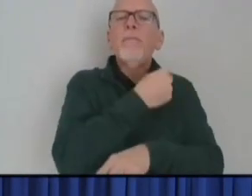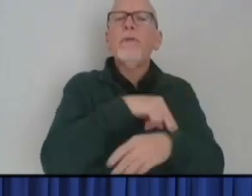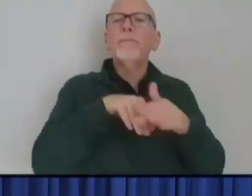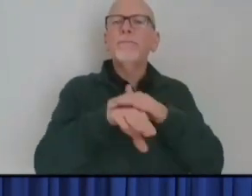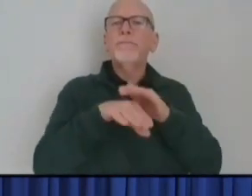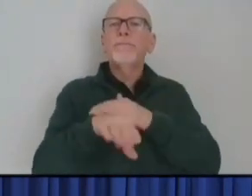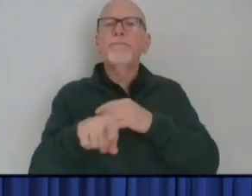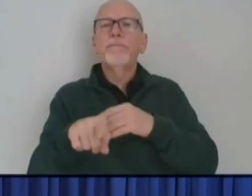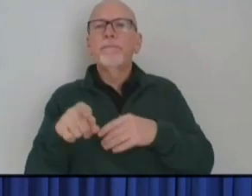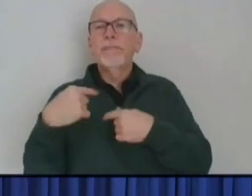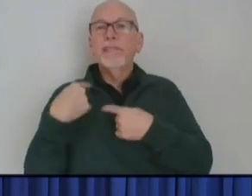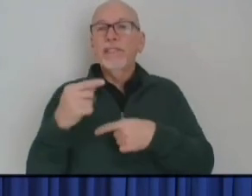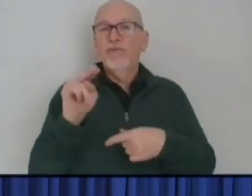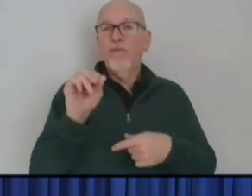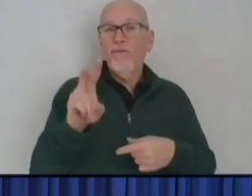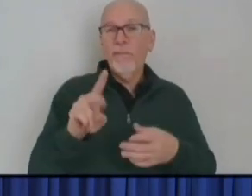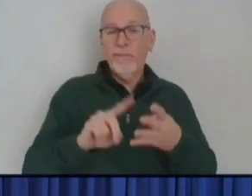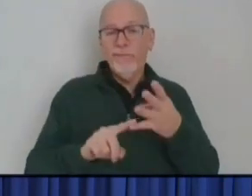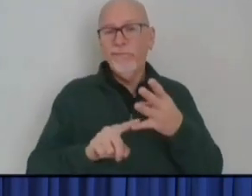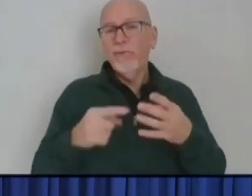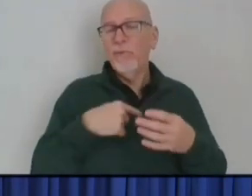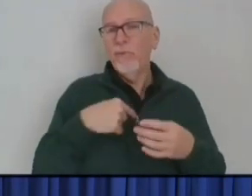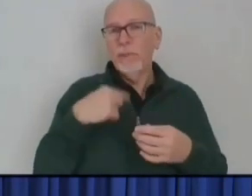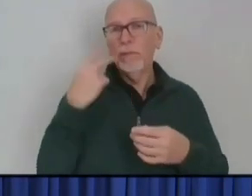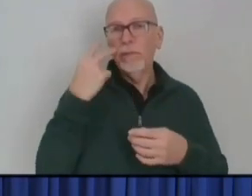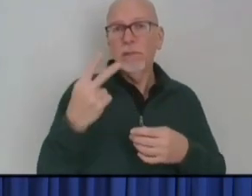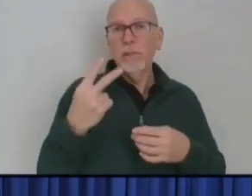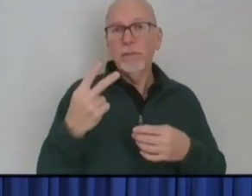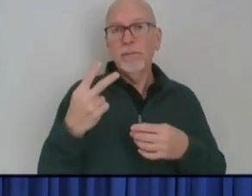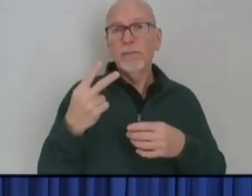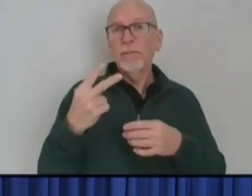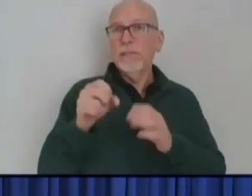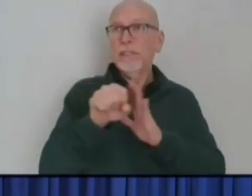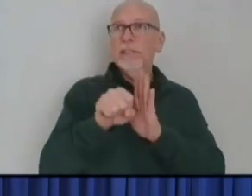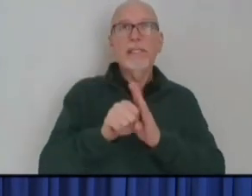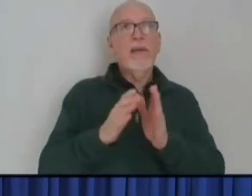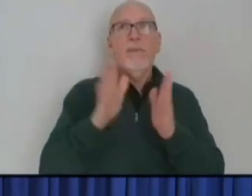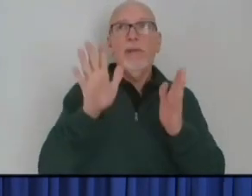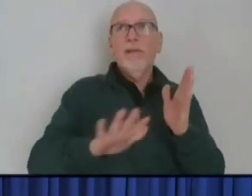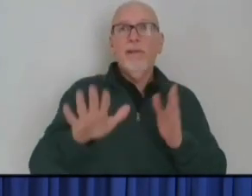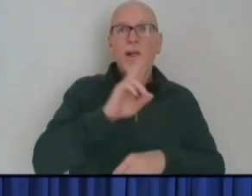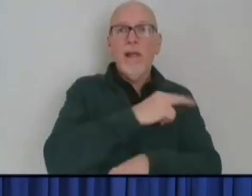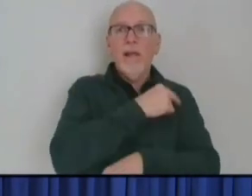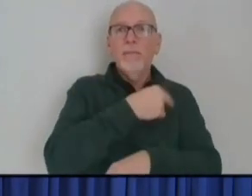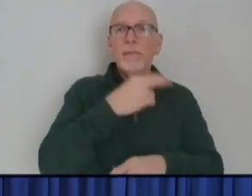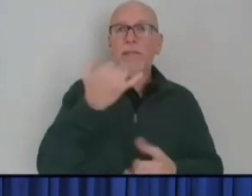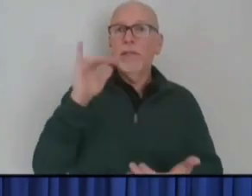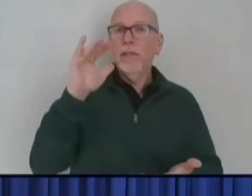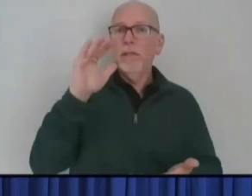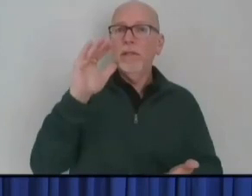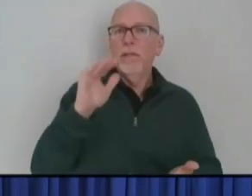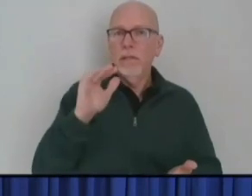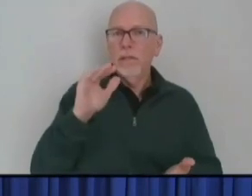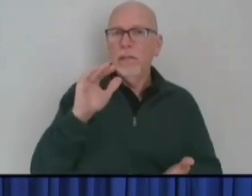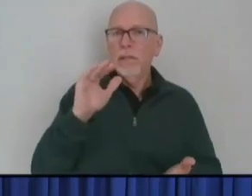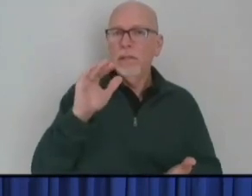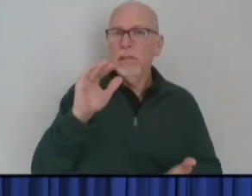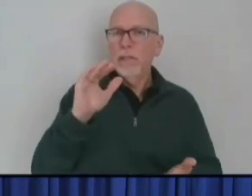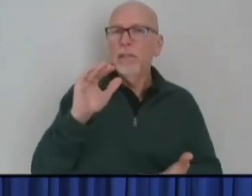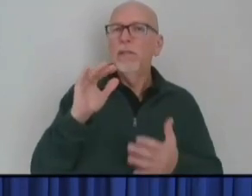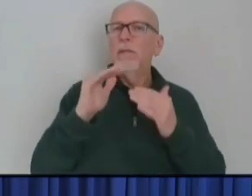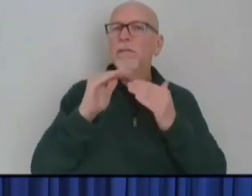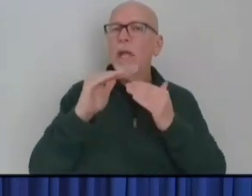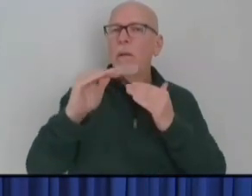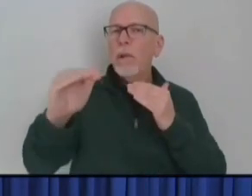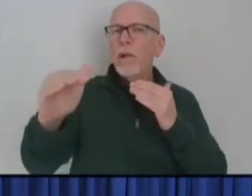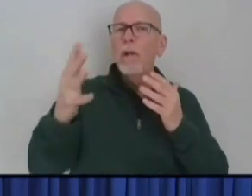we've seen total statewide hospitalization numbers tick down a little bit and kind of say stable. They